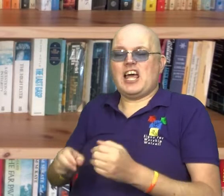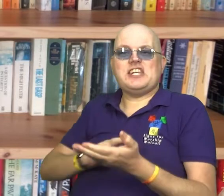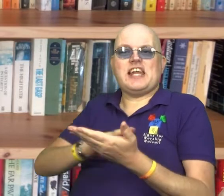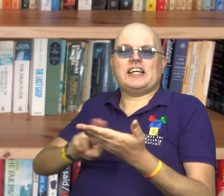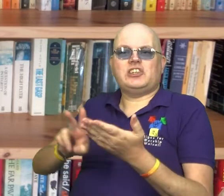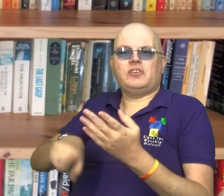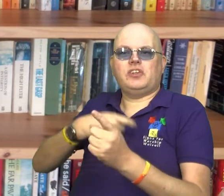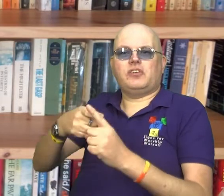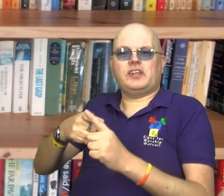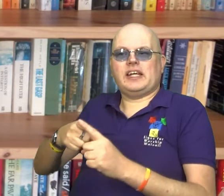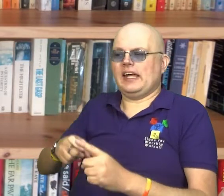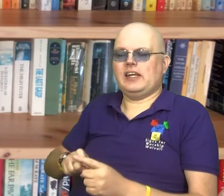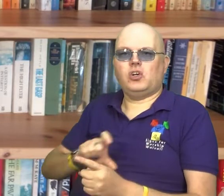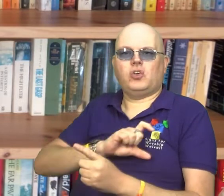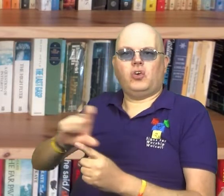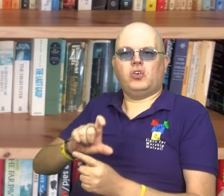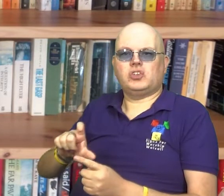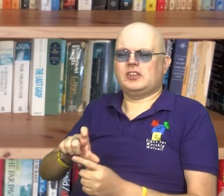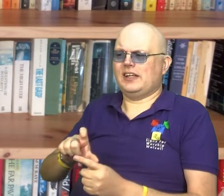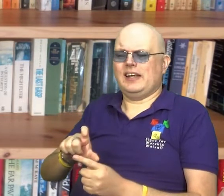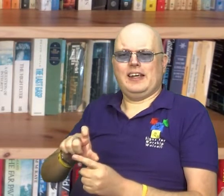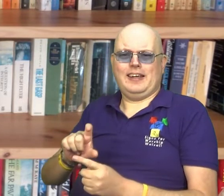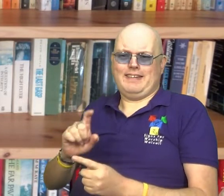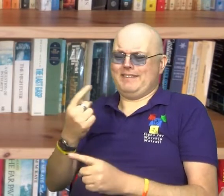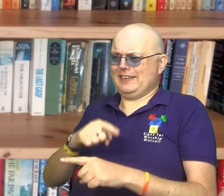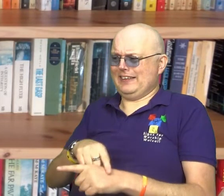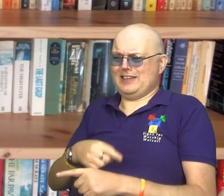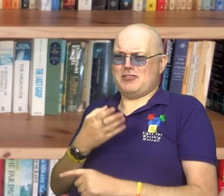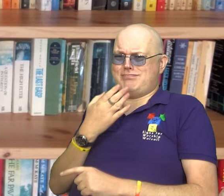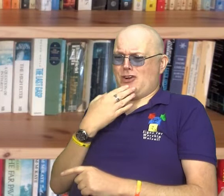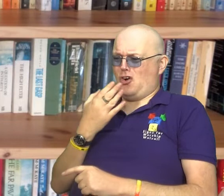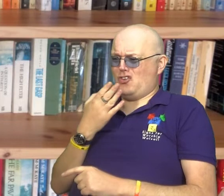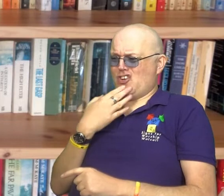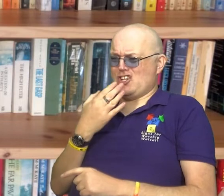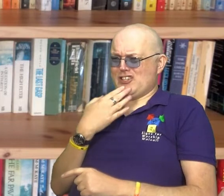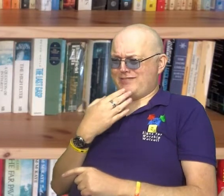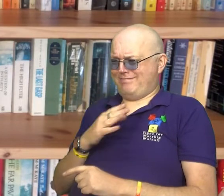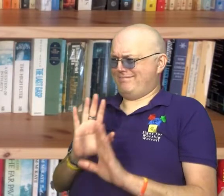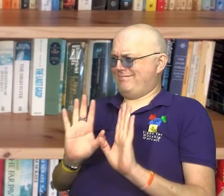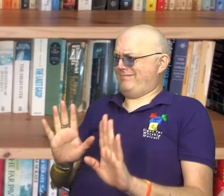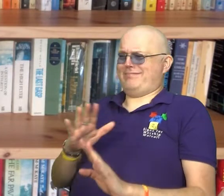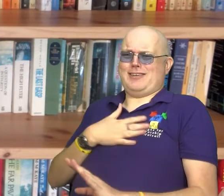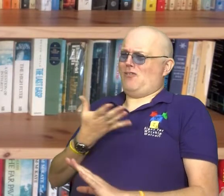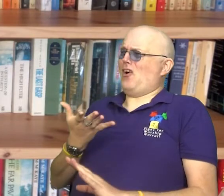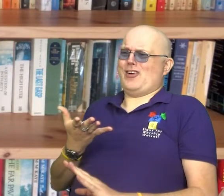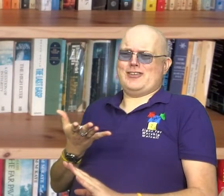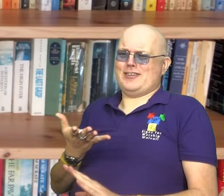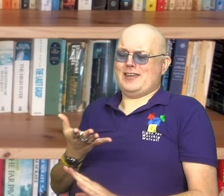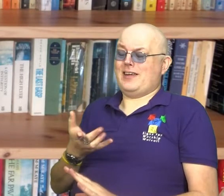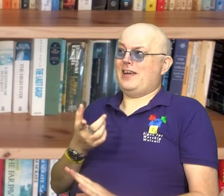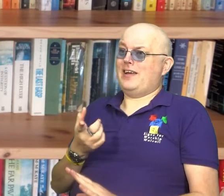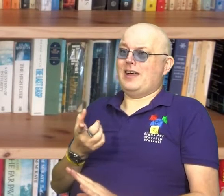And I found it boring. It didn't suit me. I was completely turned off by it.